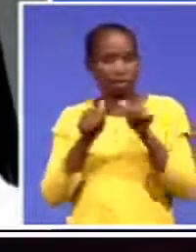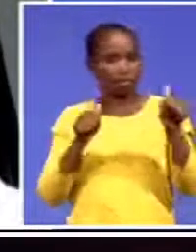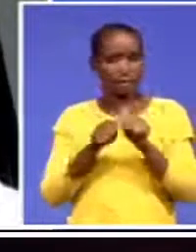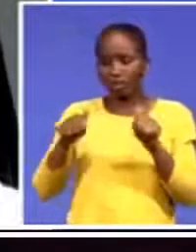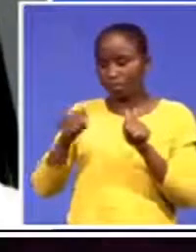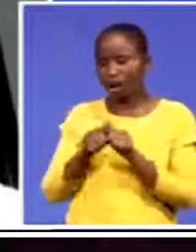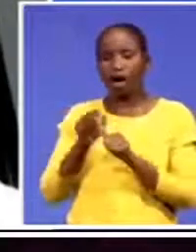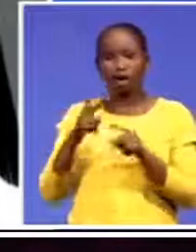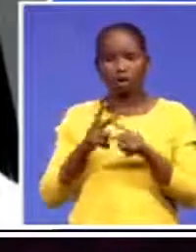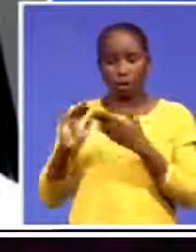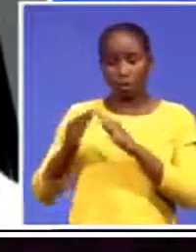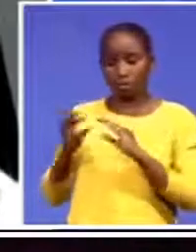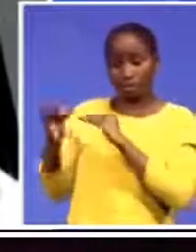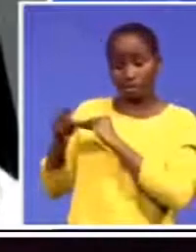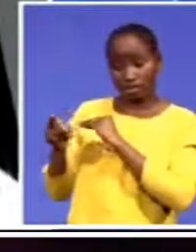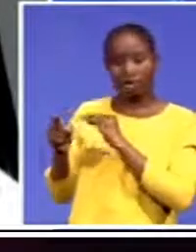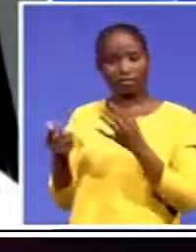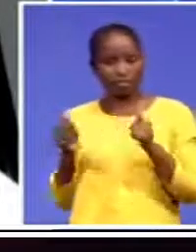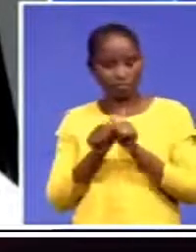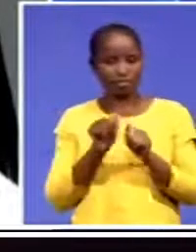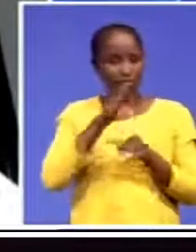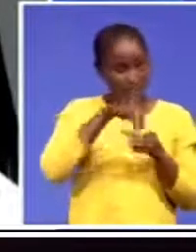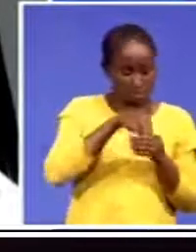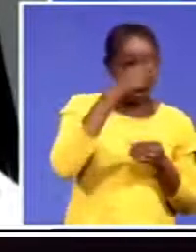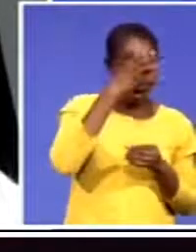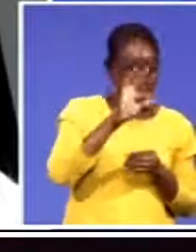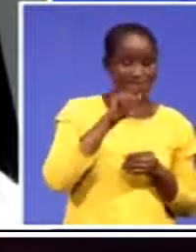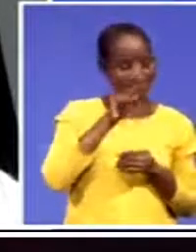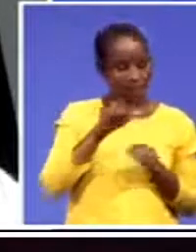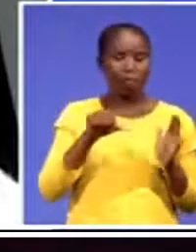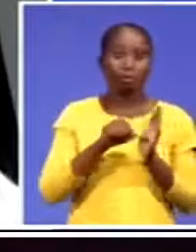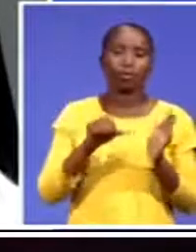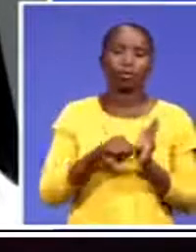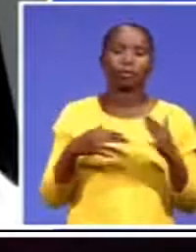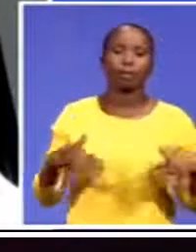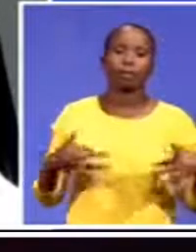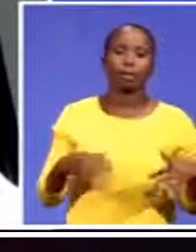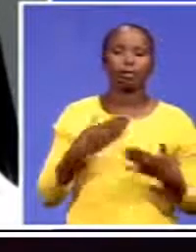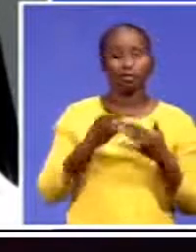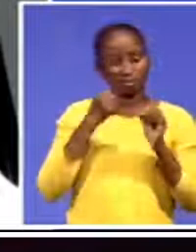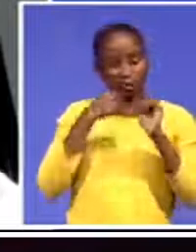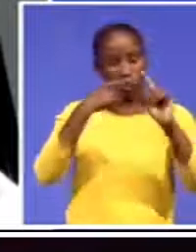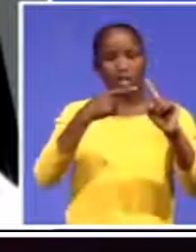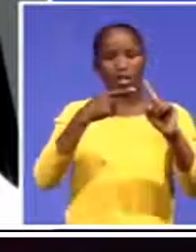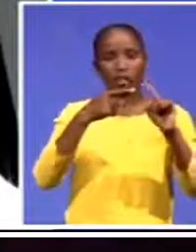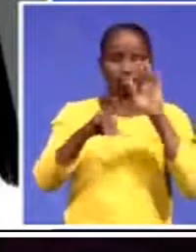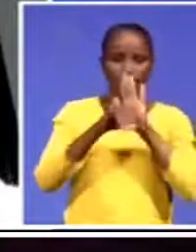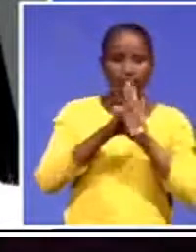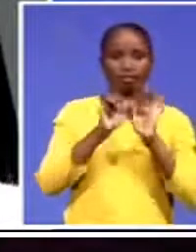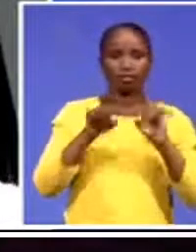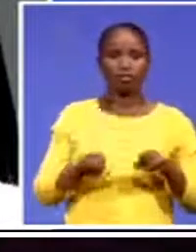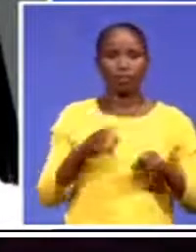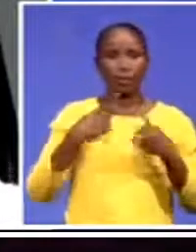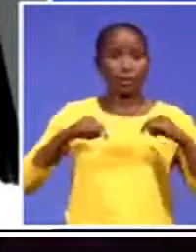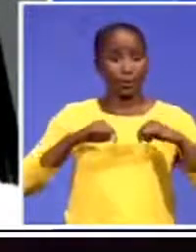absolutely critical to actually realise that particular goal. We are not a part of the world that can throw $5, $10 trillion